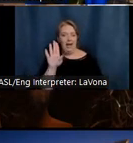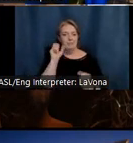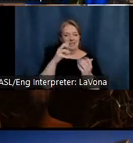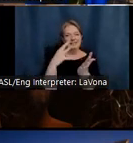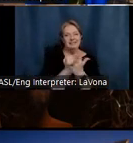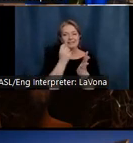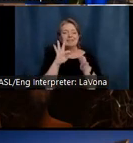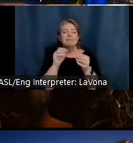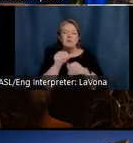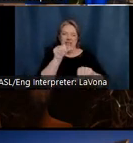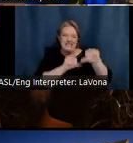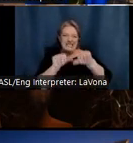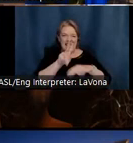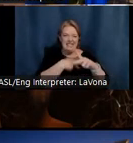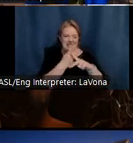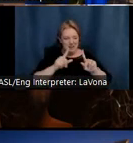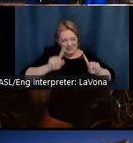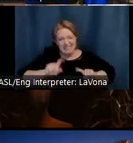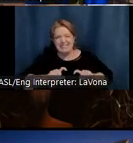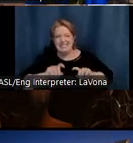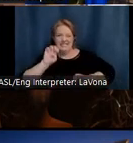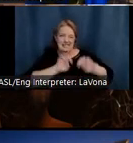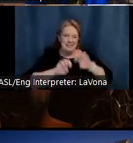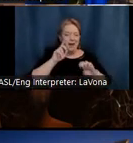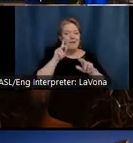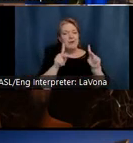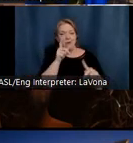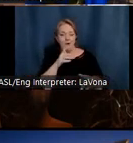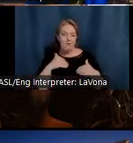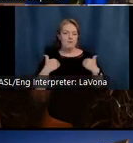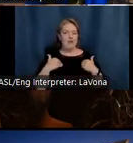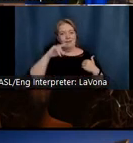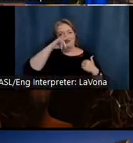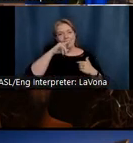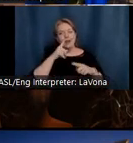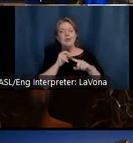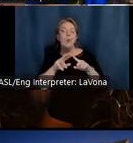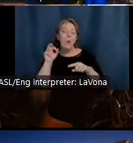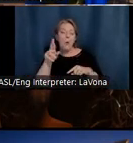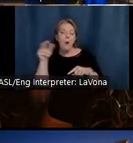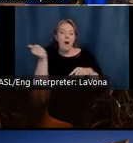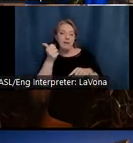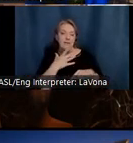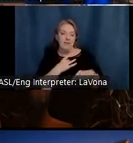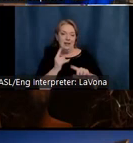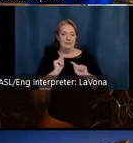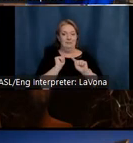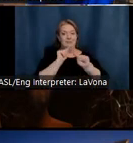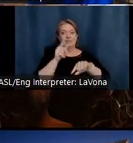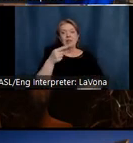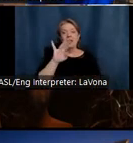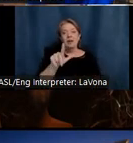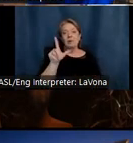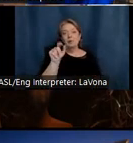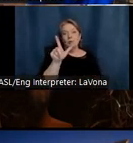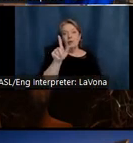activities that will amaze those who are young or just young at heart. Come in April 2024 for prime viewing of the